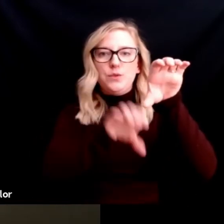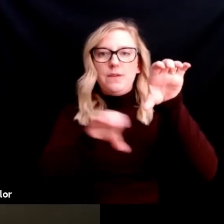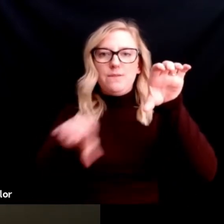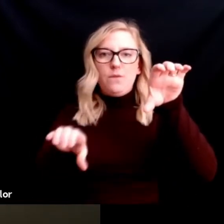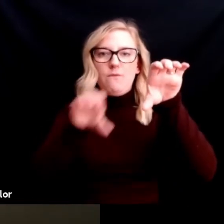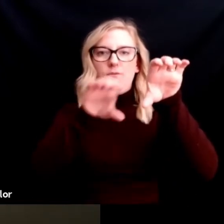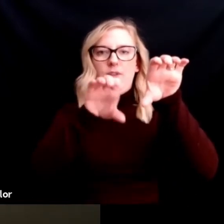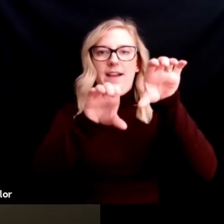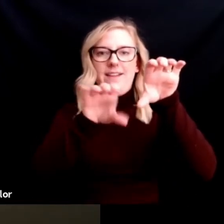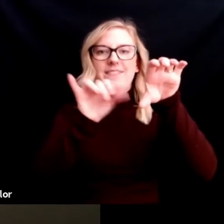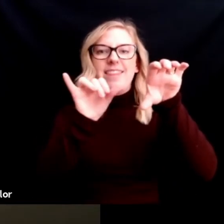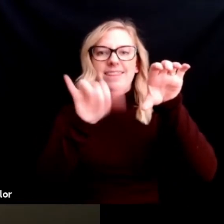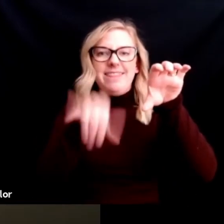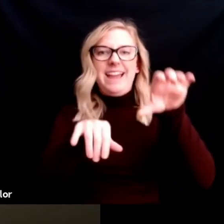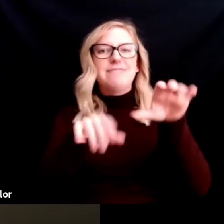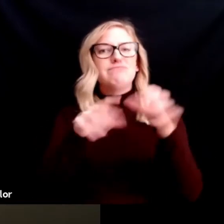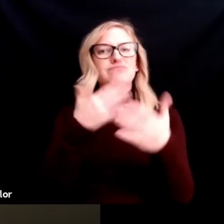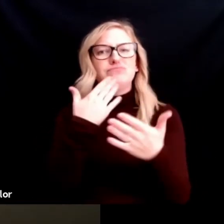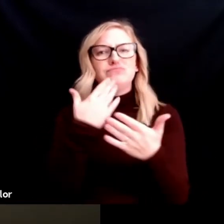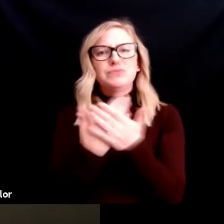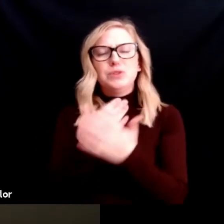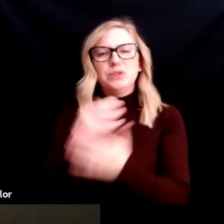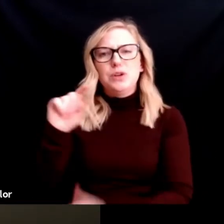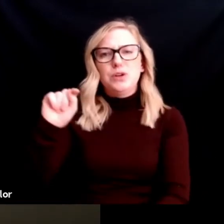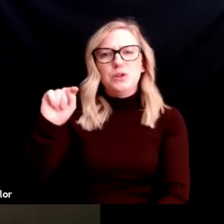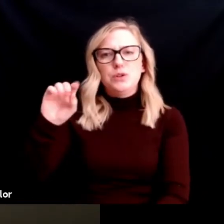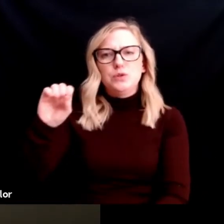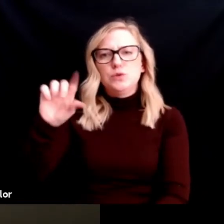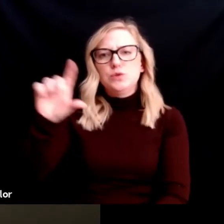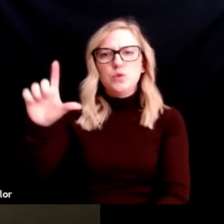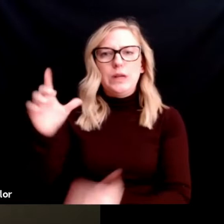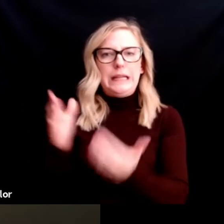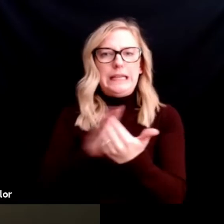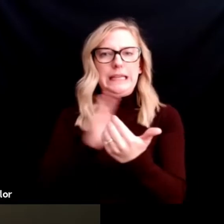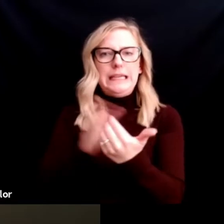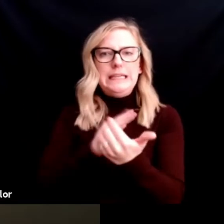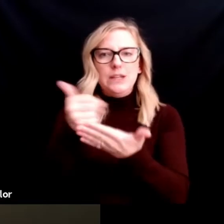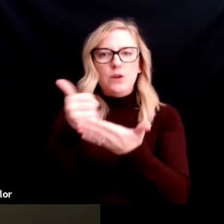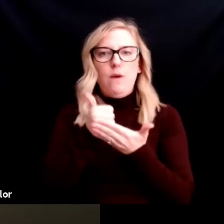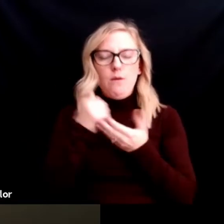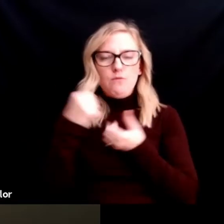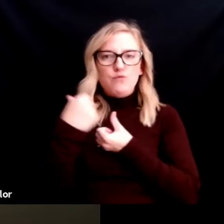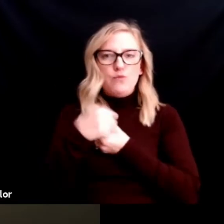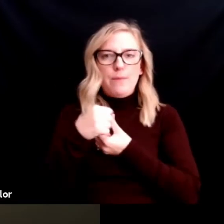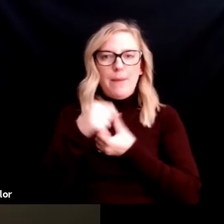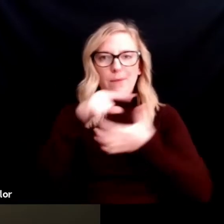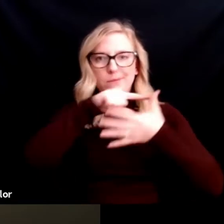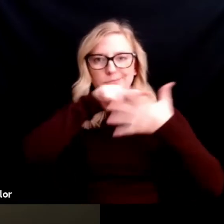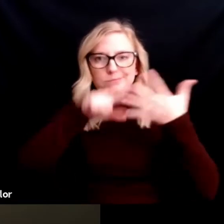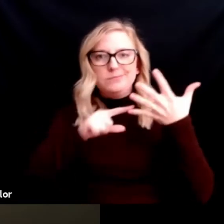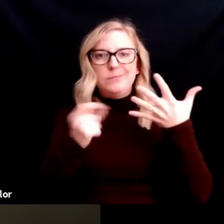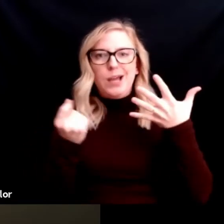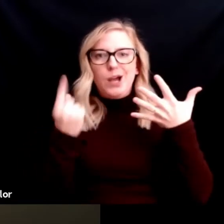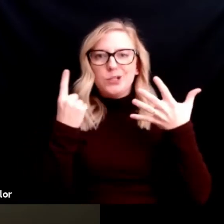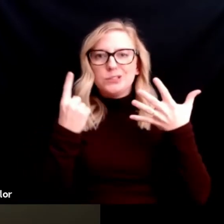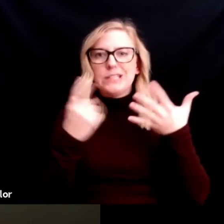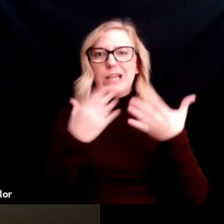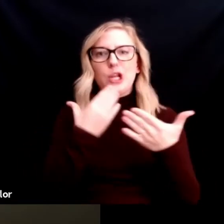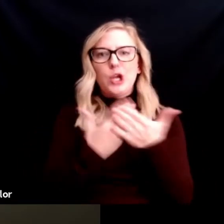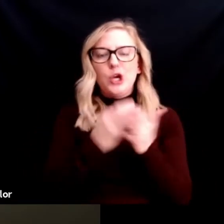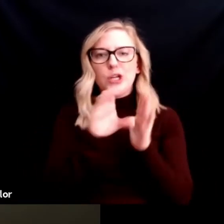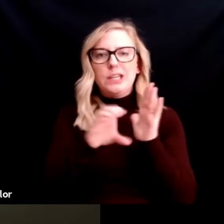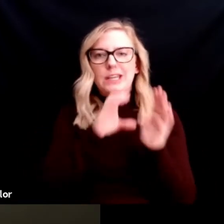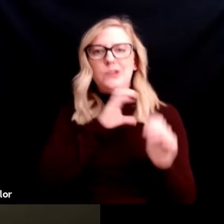will. That's a really helpful tool, an easy way to remember how to mark those characteristics of